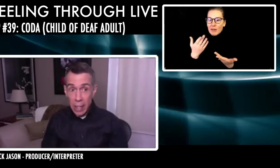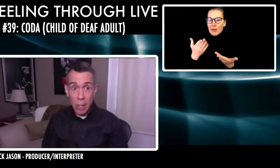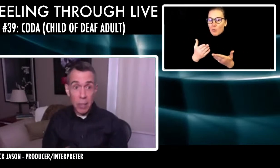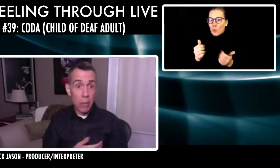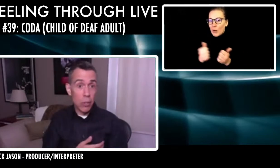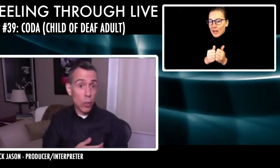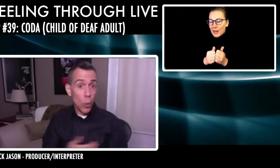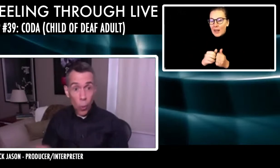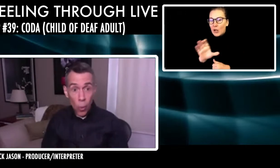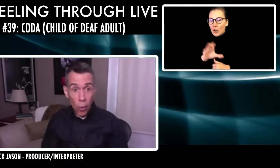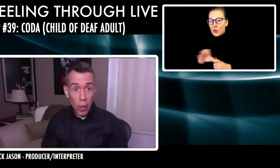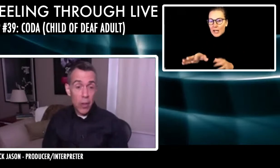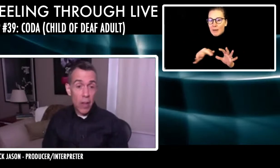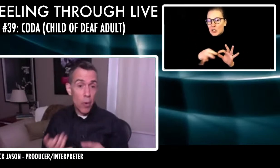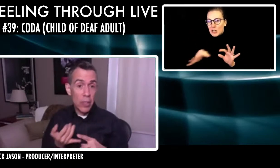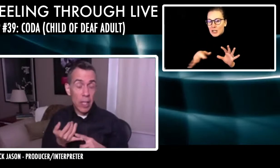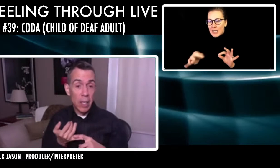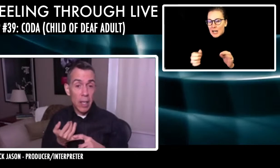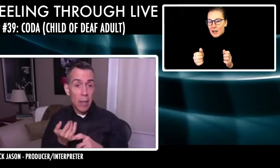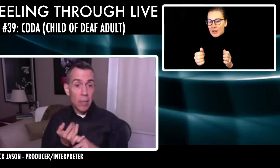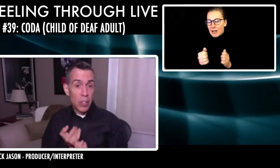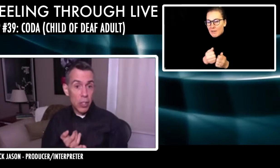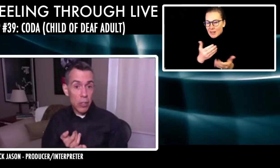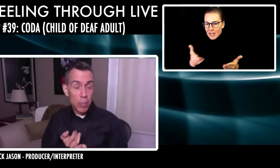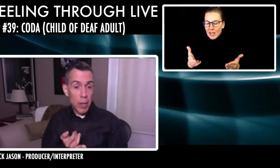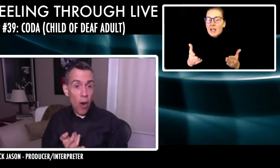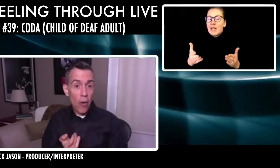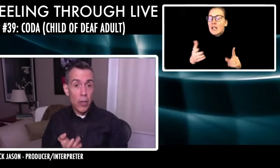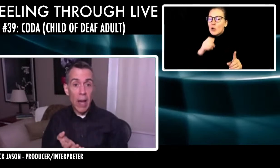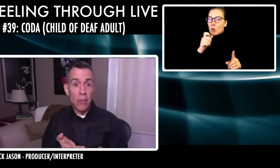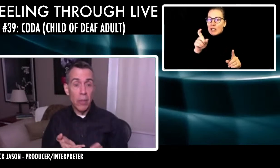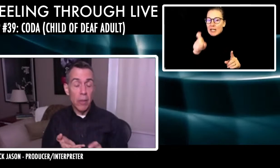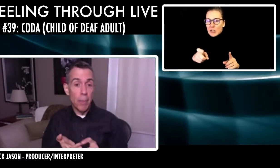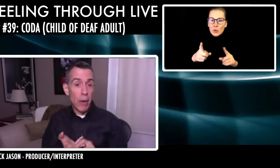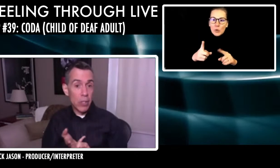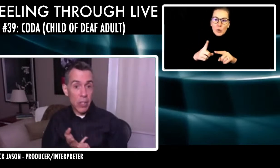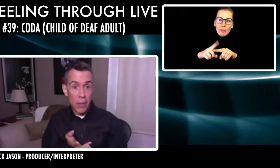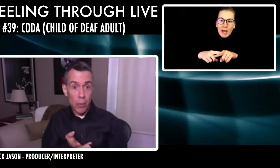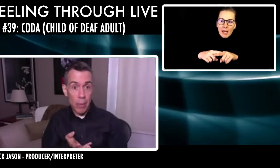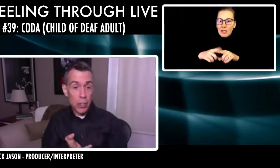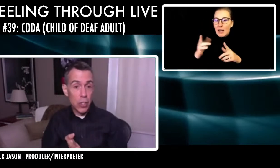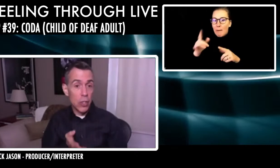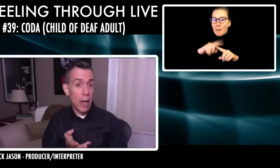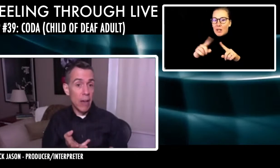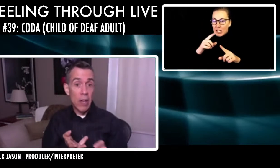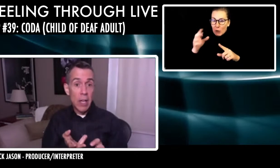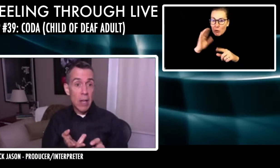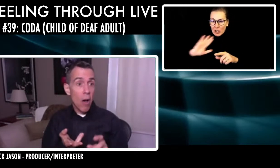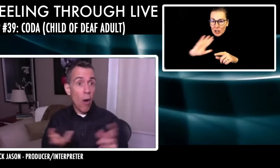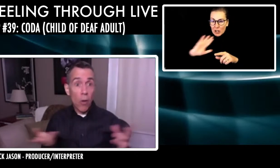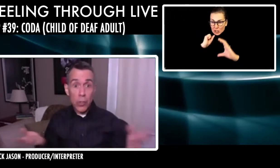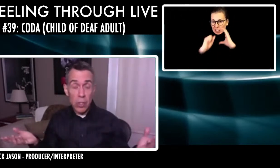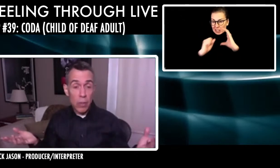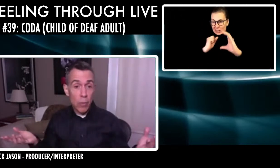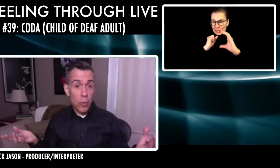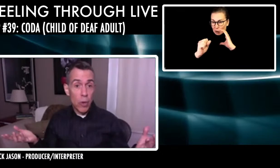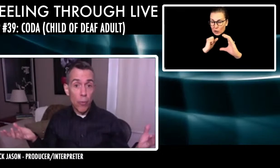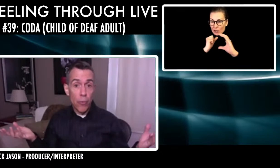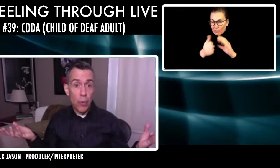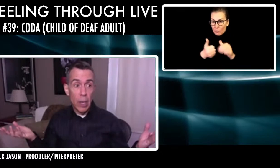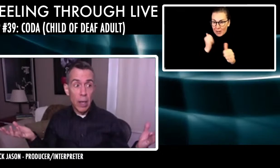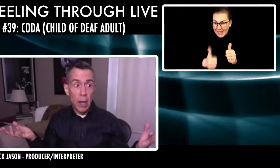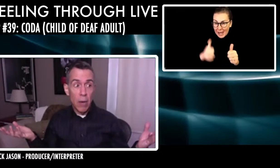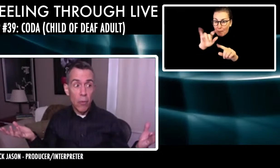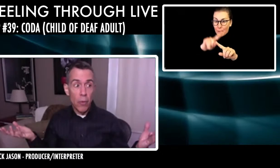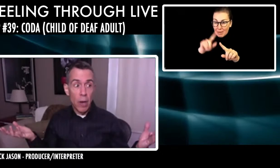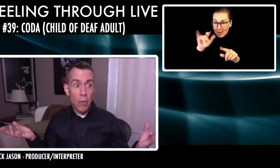in, subtitles are cool. You have movies like this year's Minari, you have Parasite from last year, you have all sorts of, you